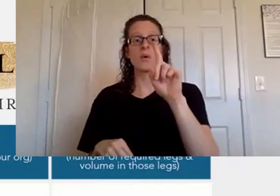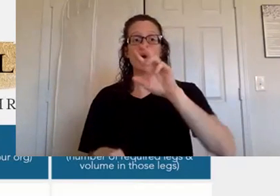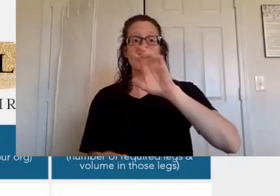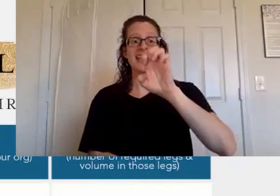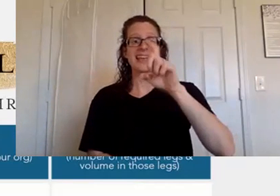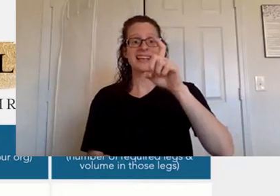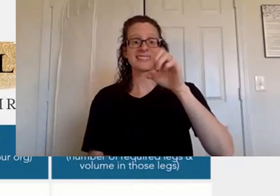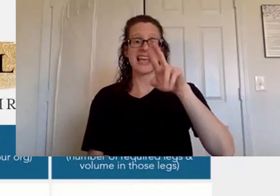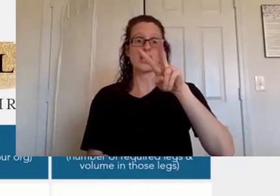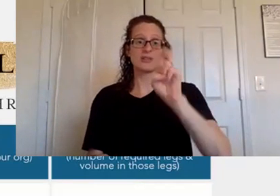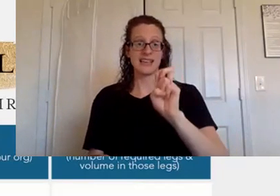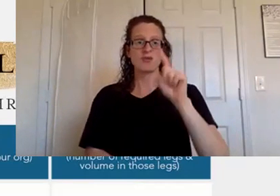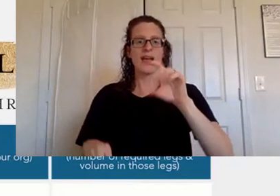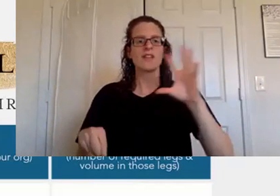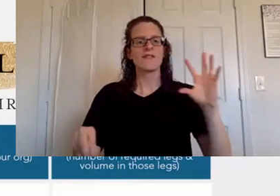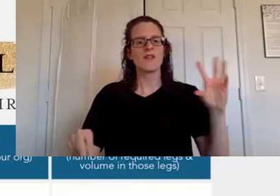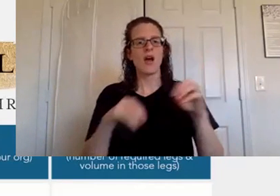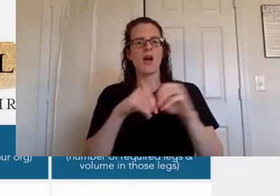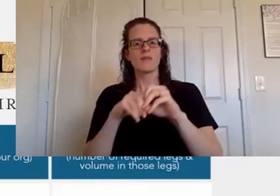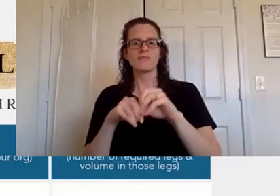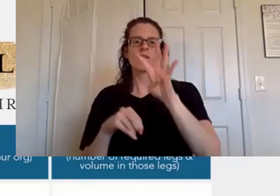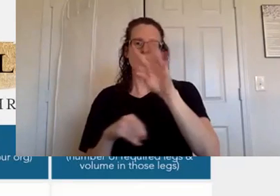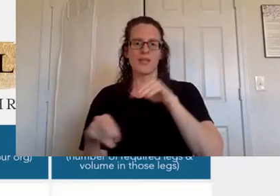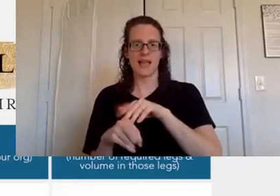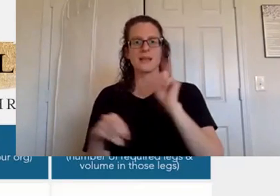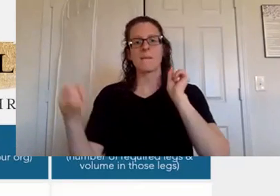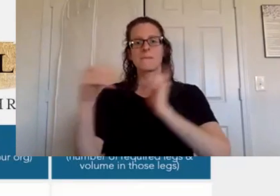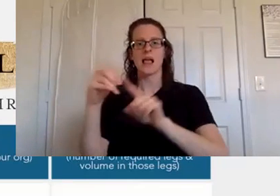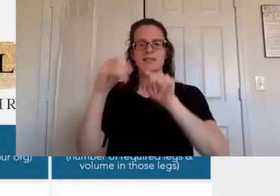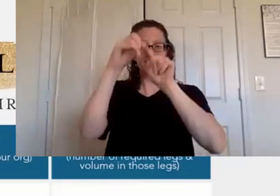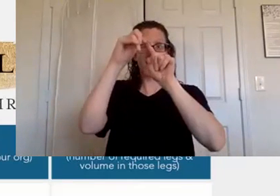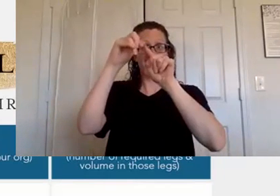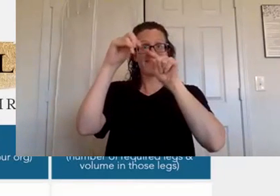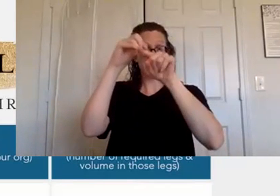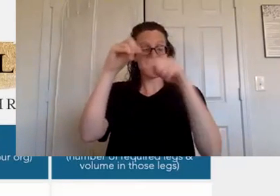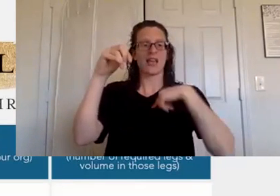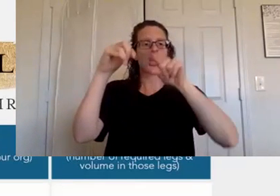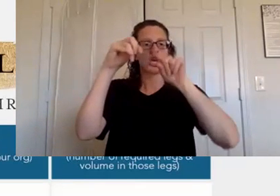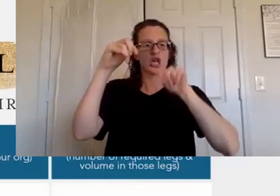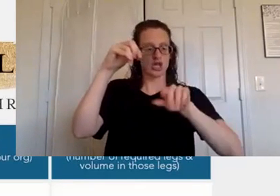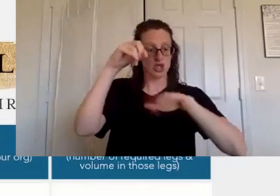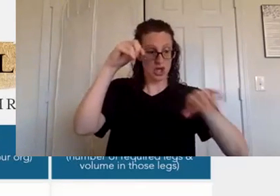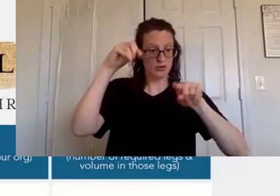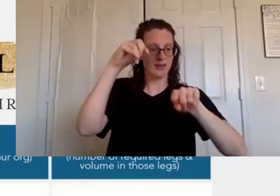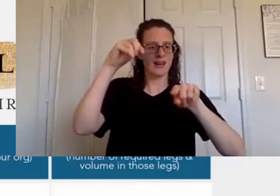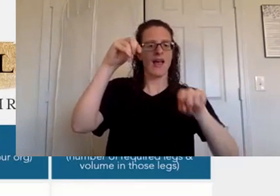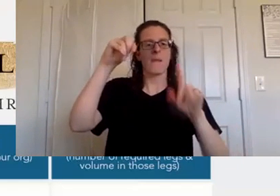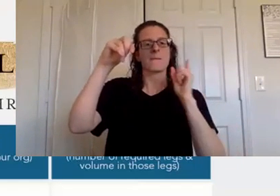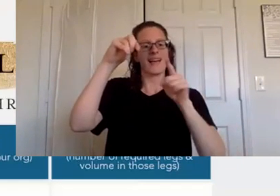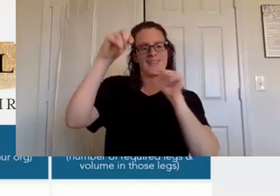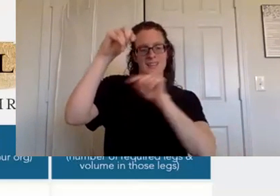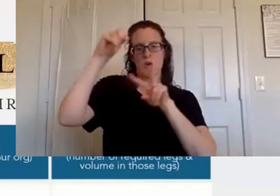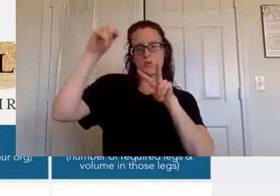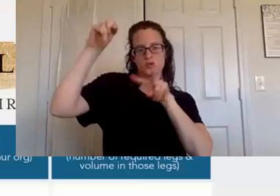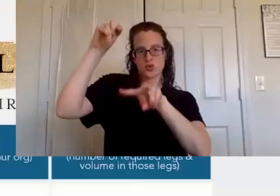to have that overall group volume of four thousand but you have to have two legs two children who have a group volume of one